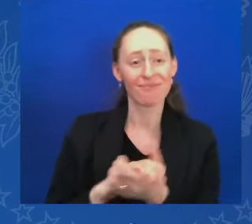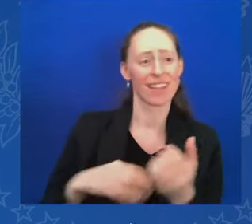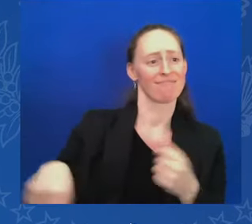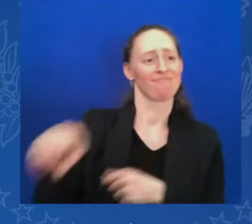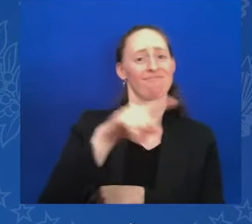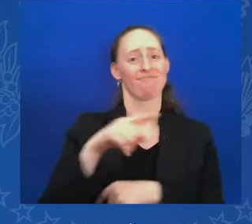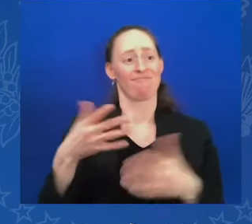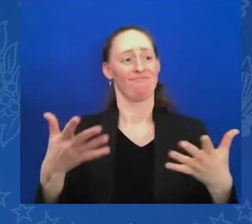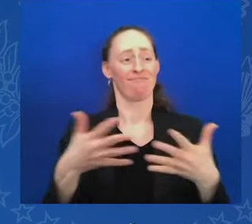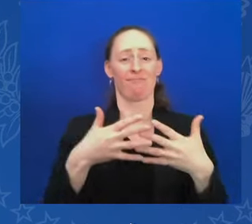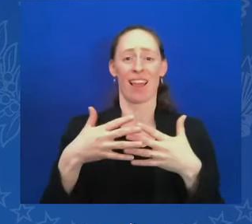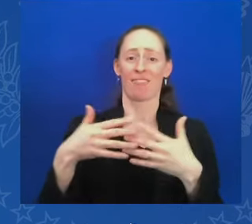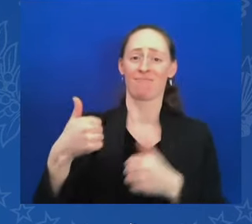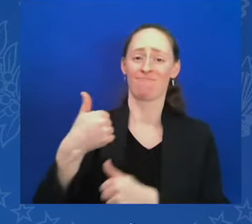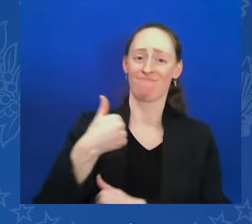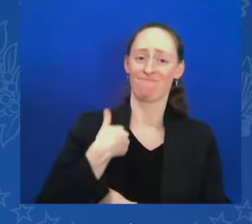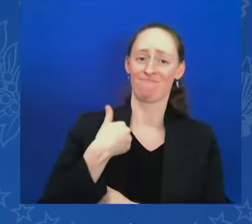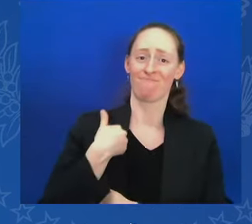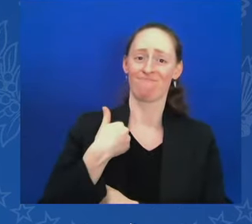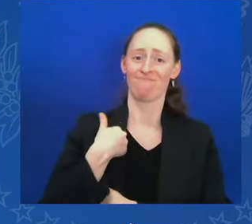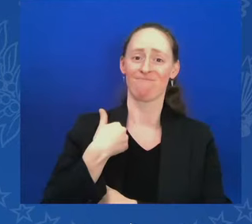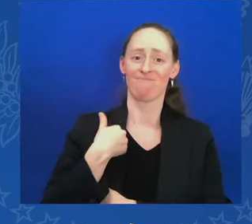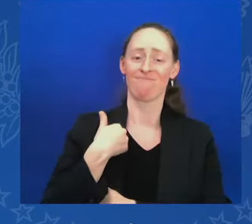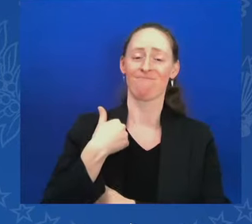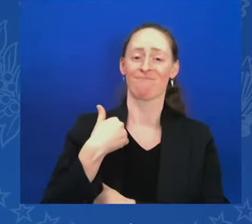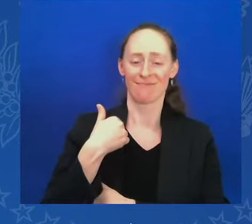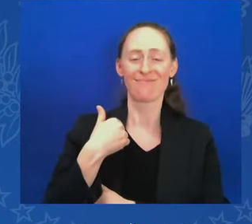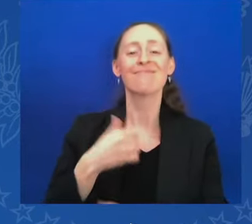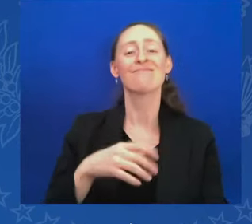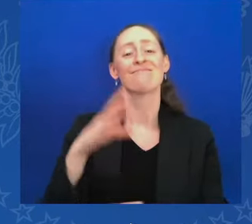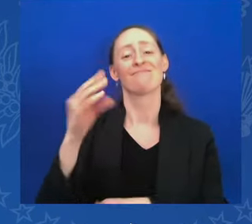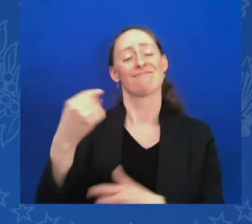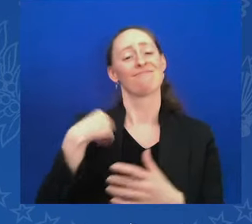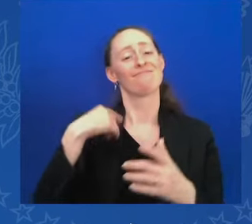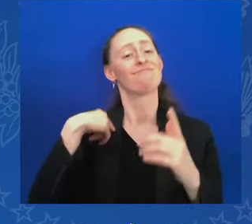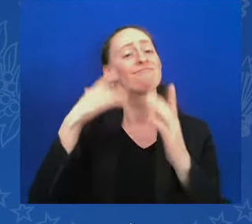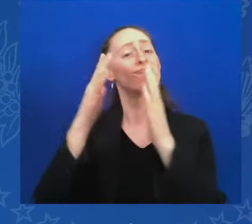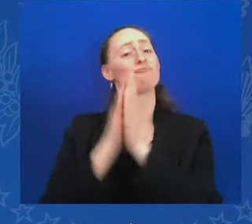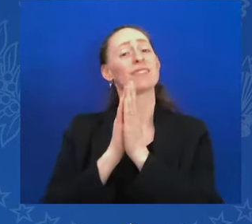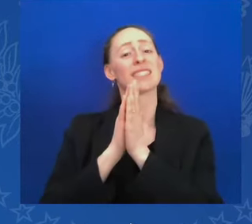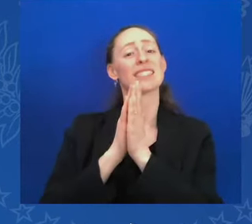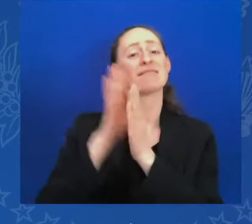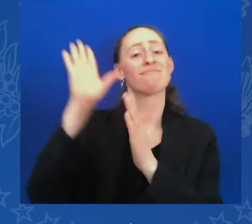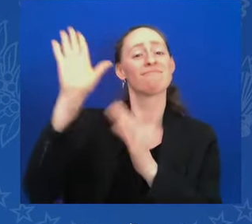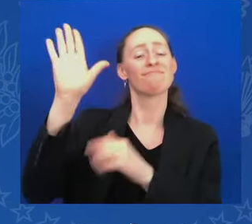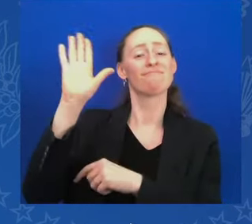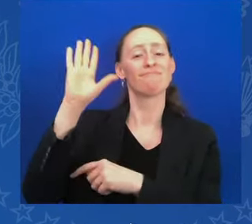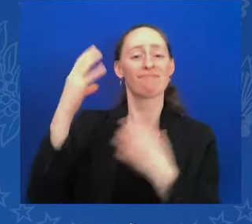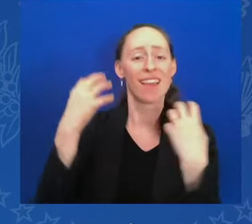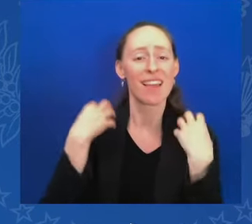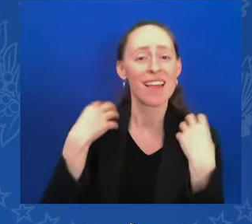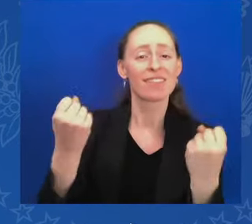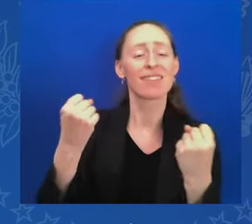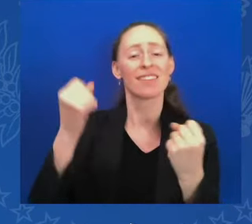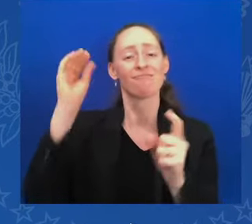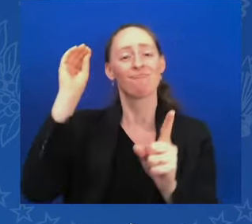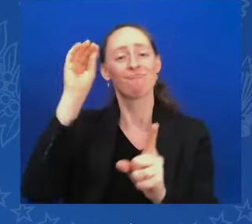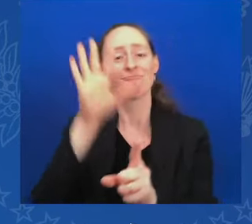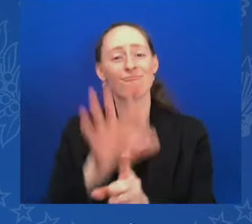invincible strength. Long live America. Long live the Greek people.